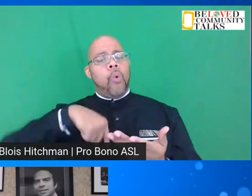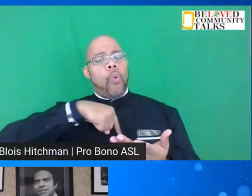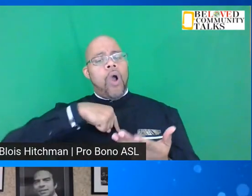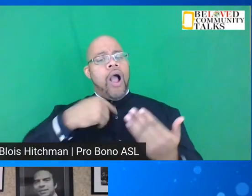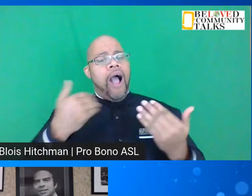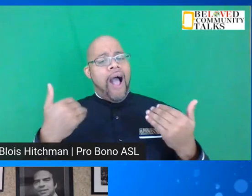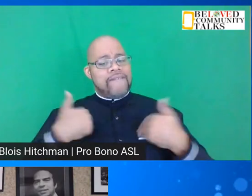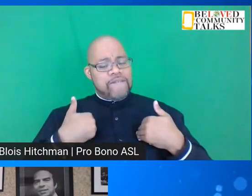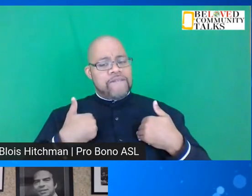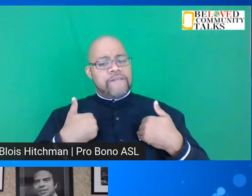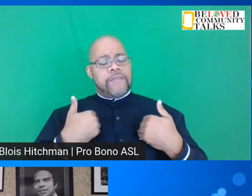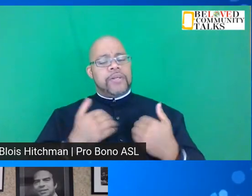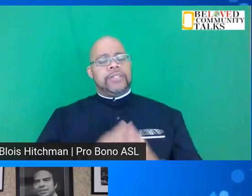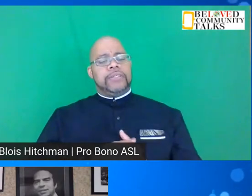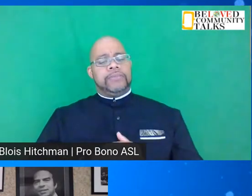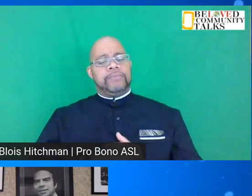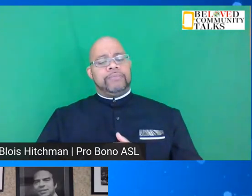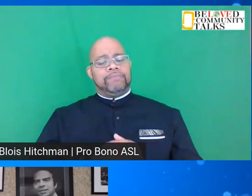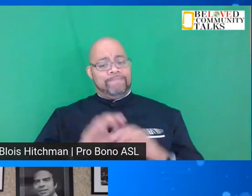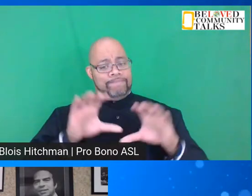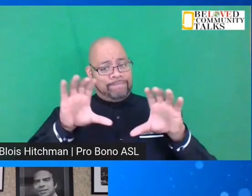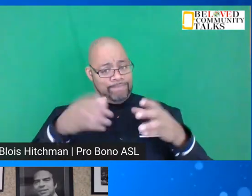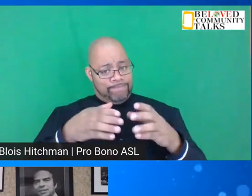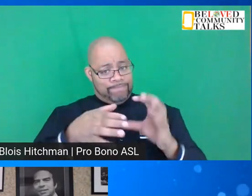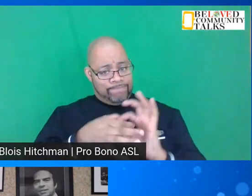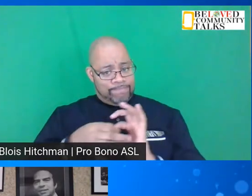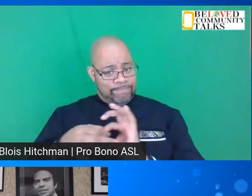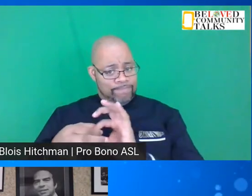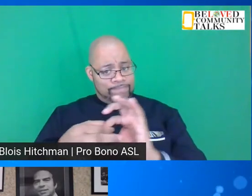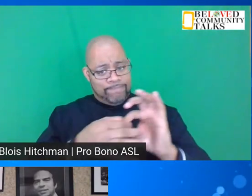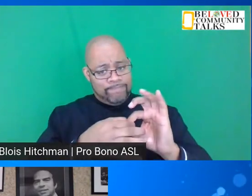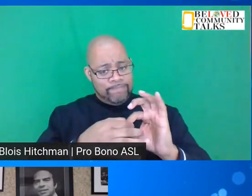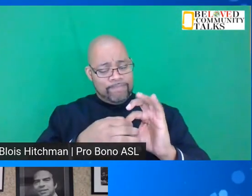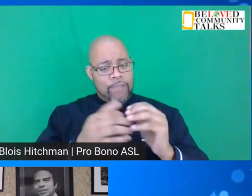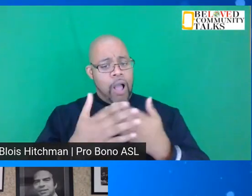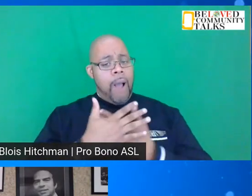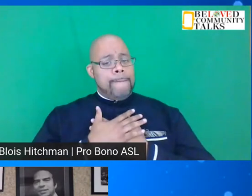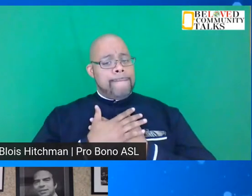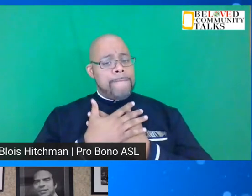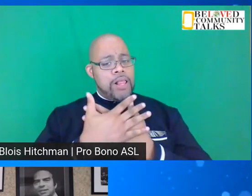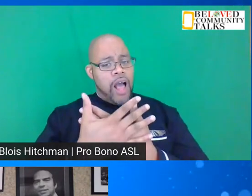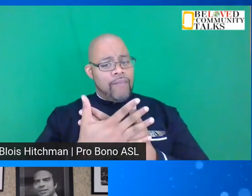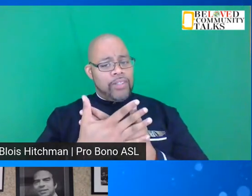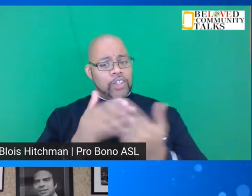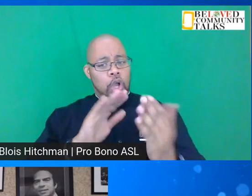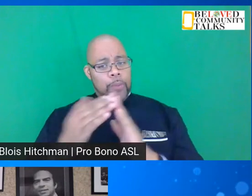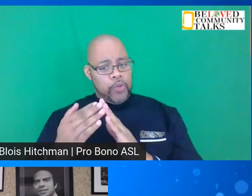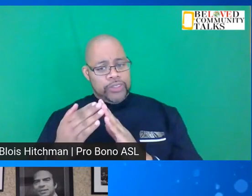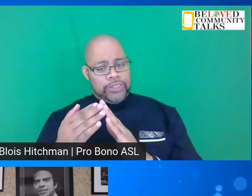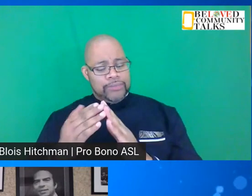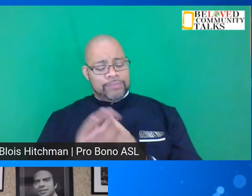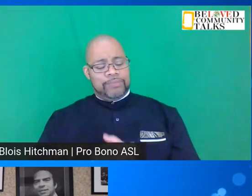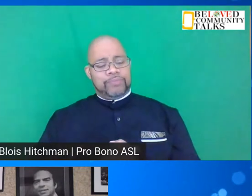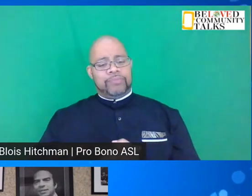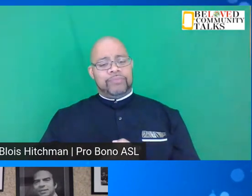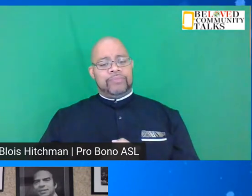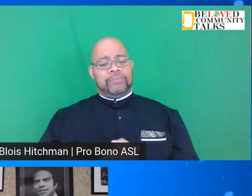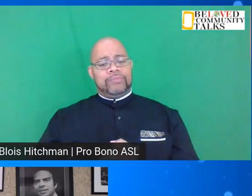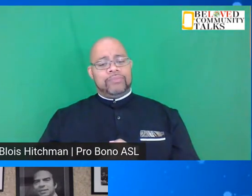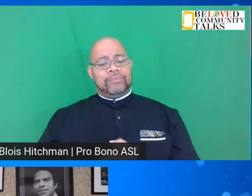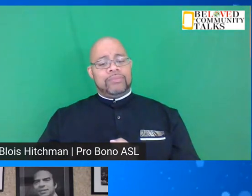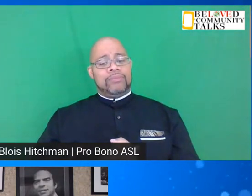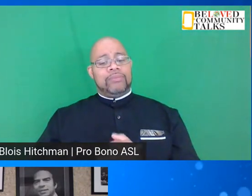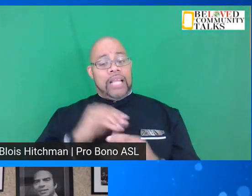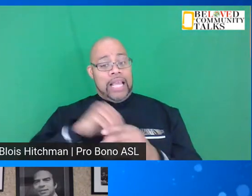a coalition, a beloved community. Now, in